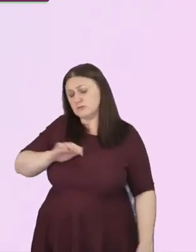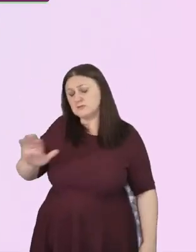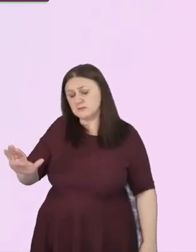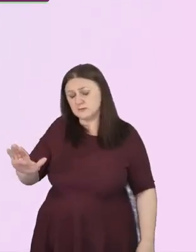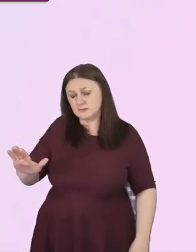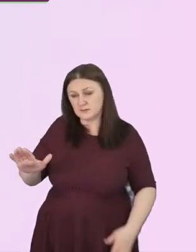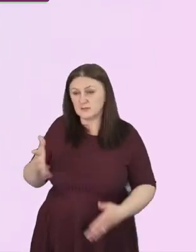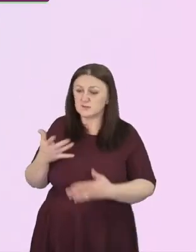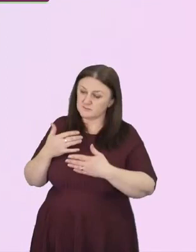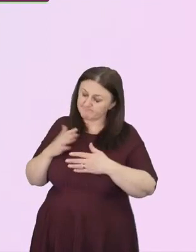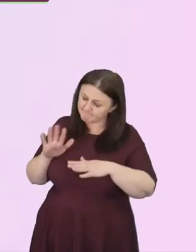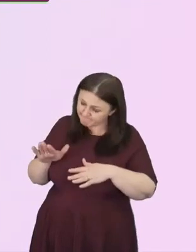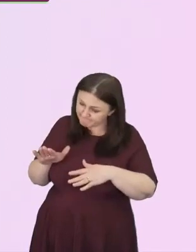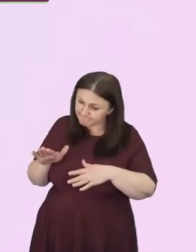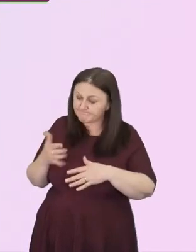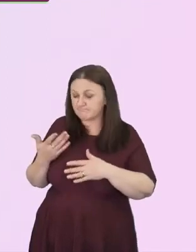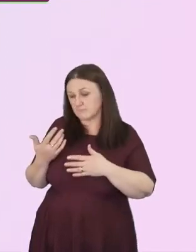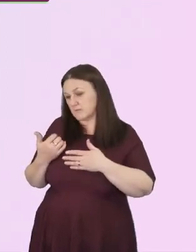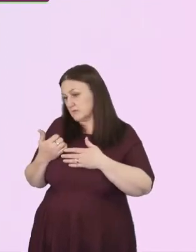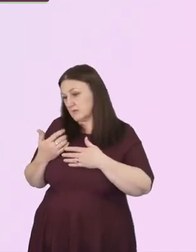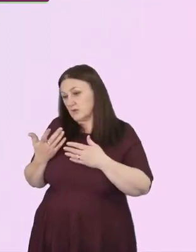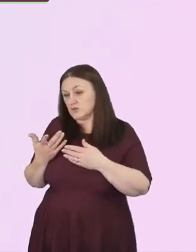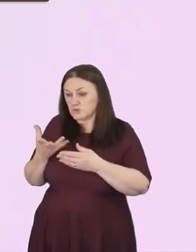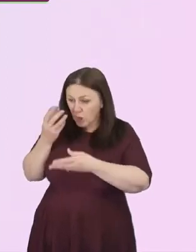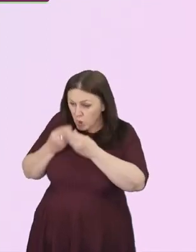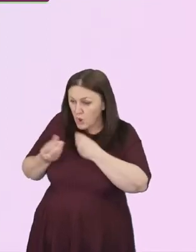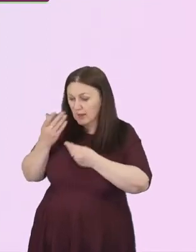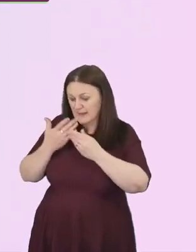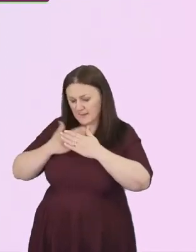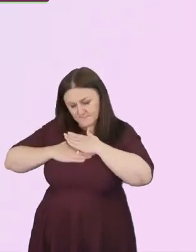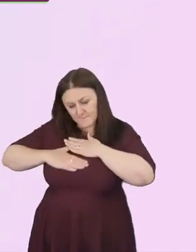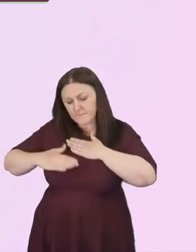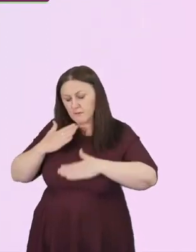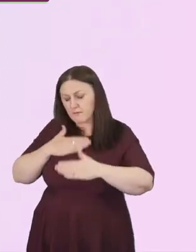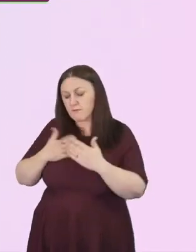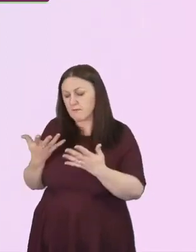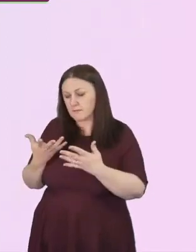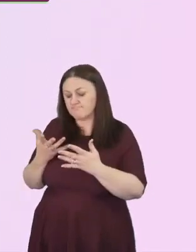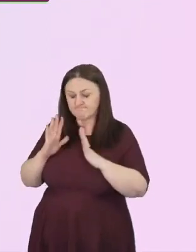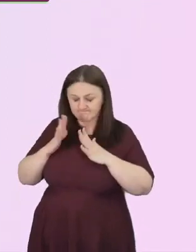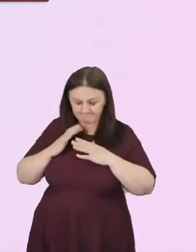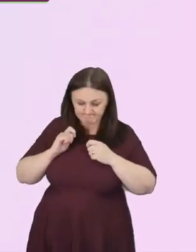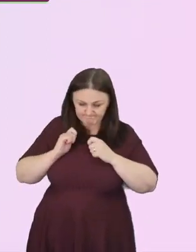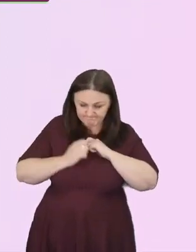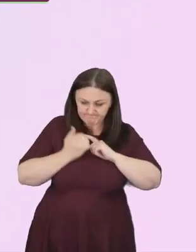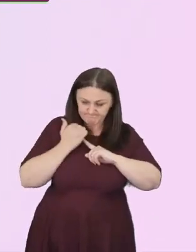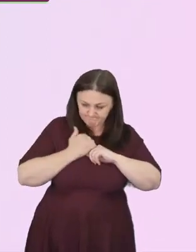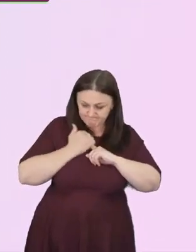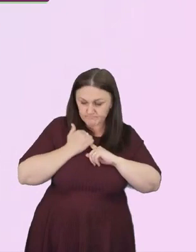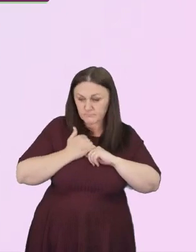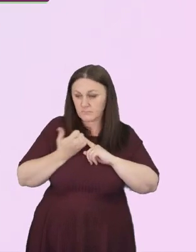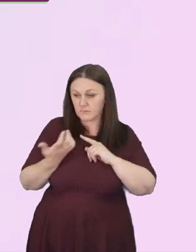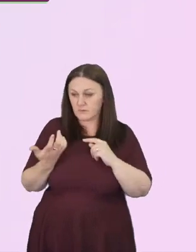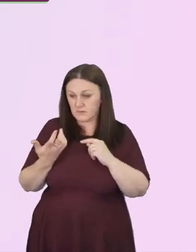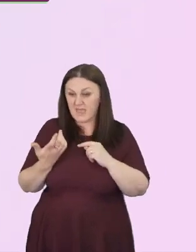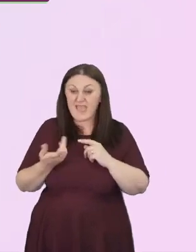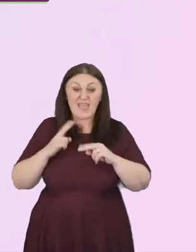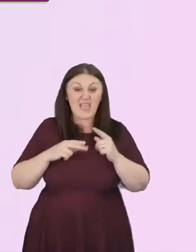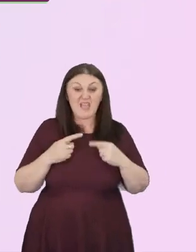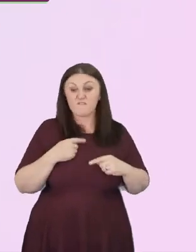and learning from it with humility. Denying our own racism is unrealistic,